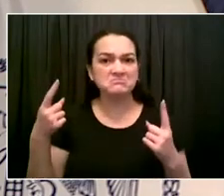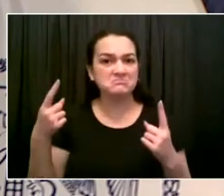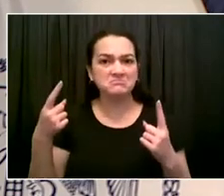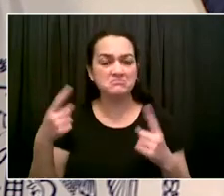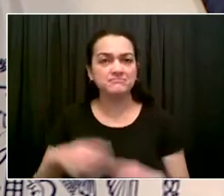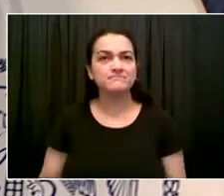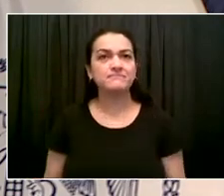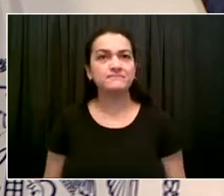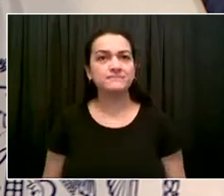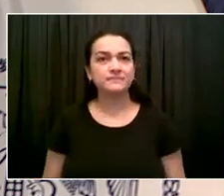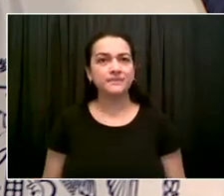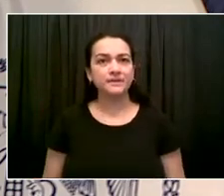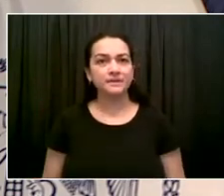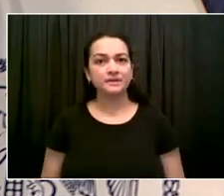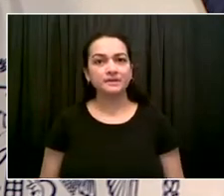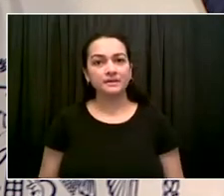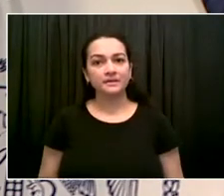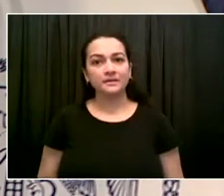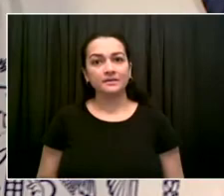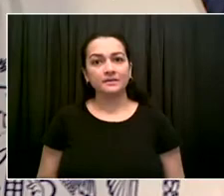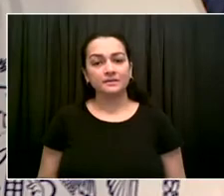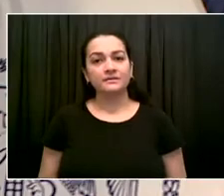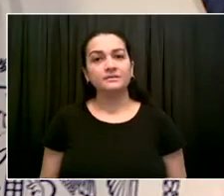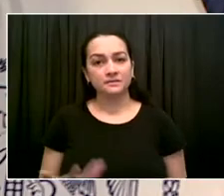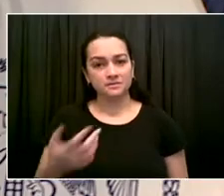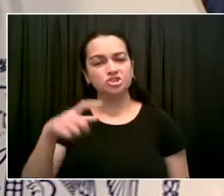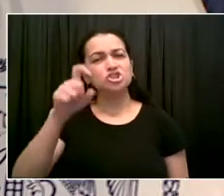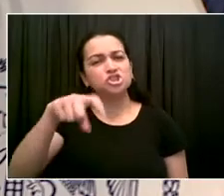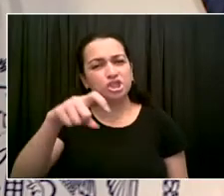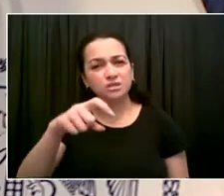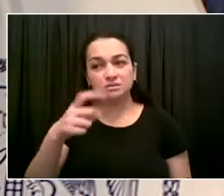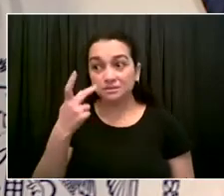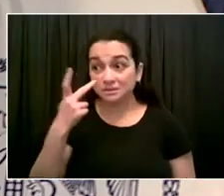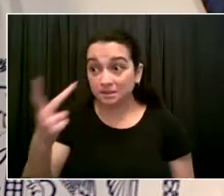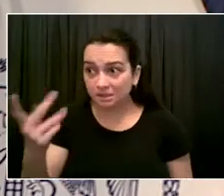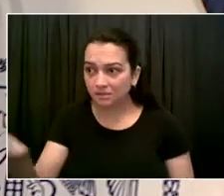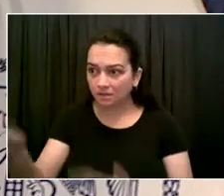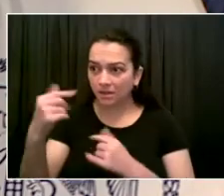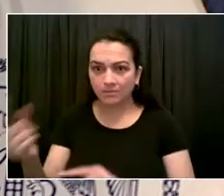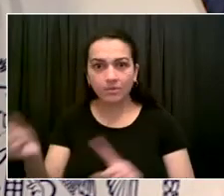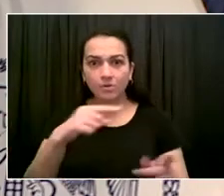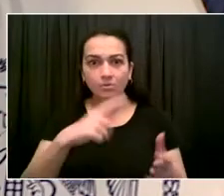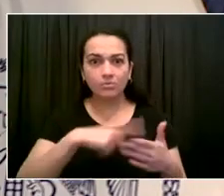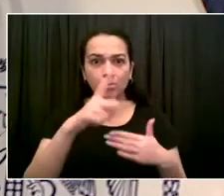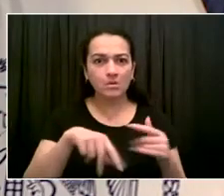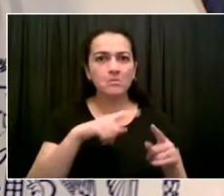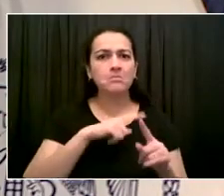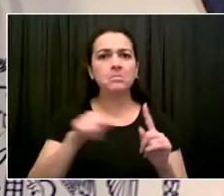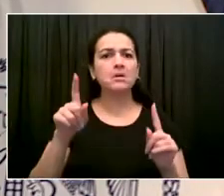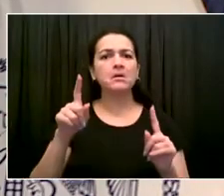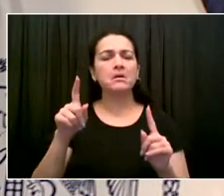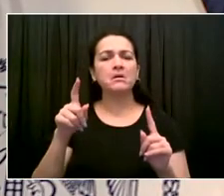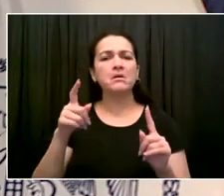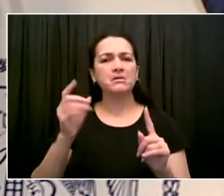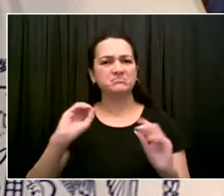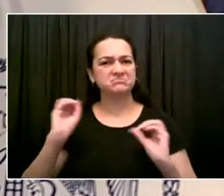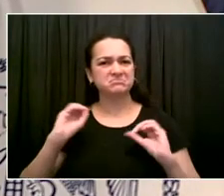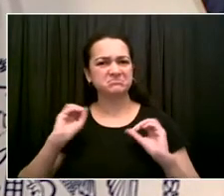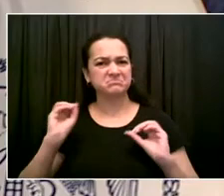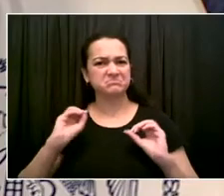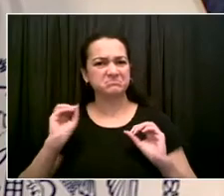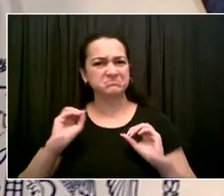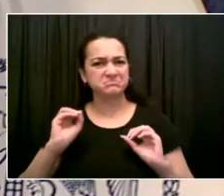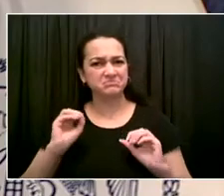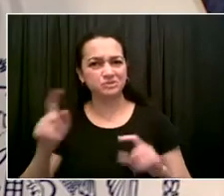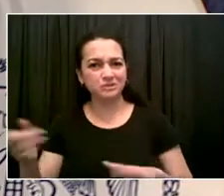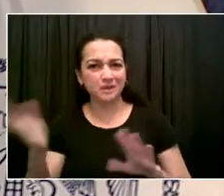you want to make the streets a little nicer for the people who are visiting, but if their health is at risk, why are you pushing these